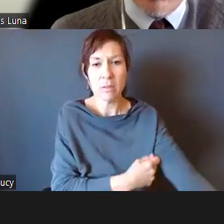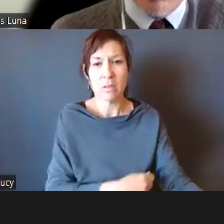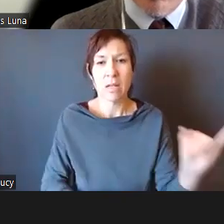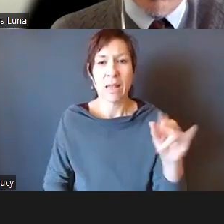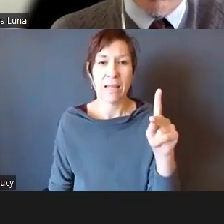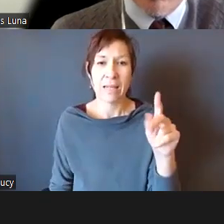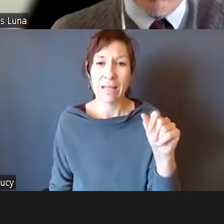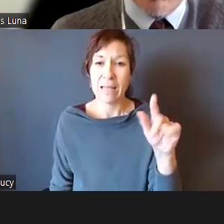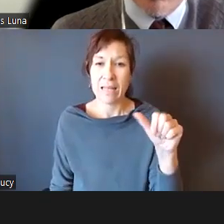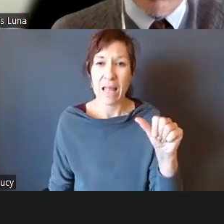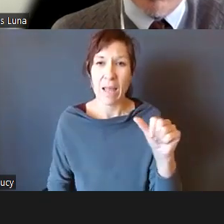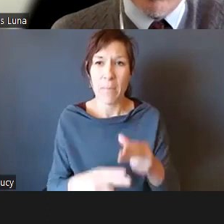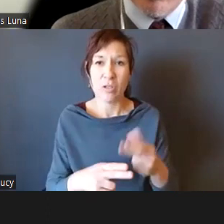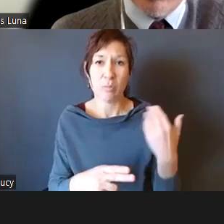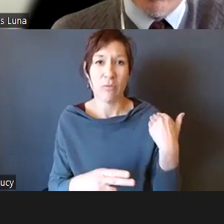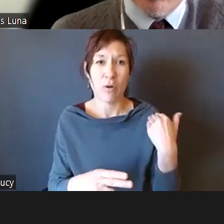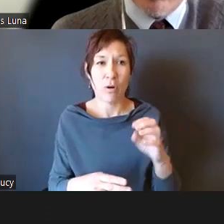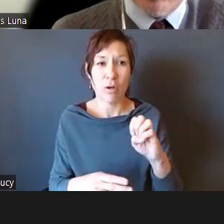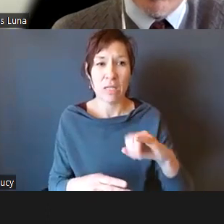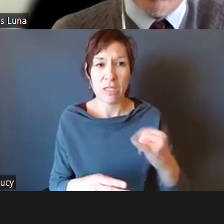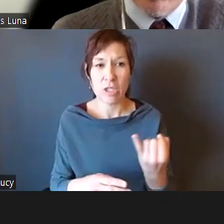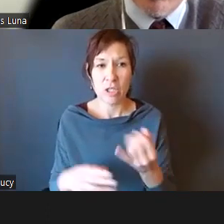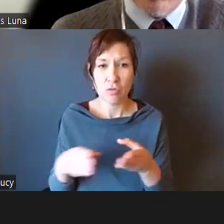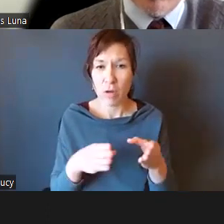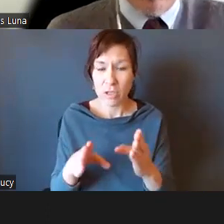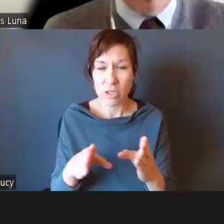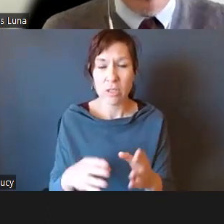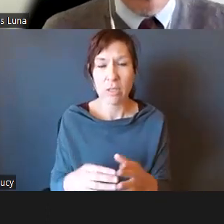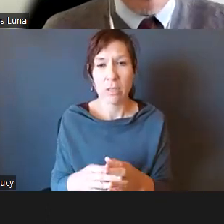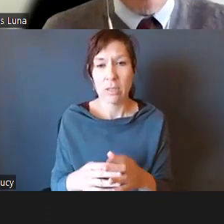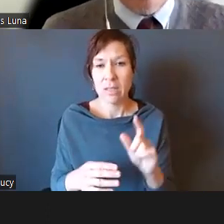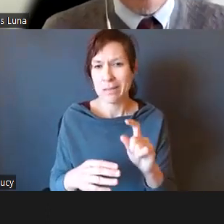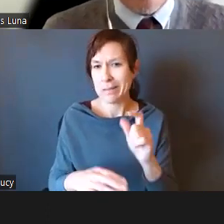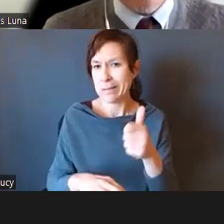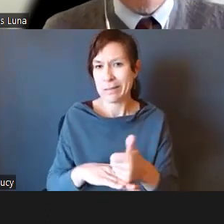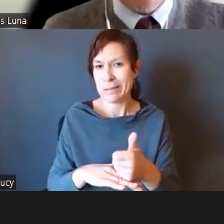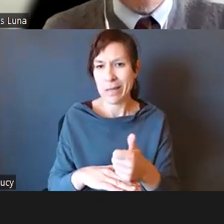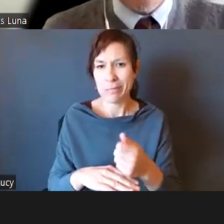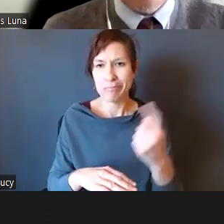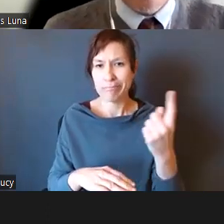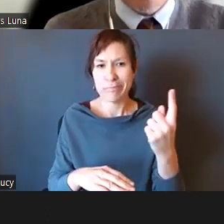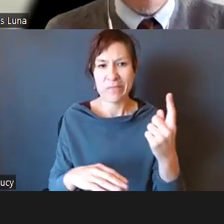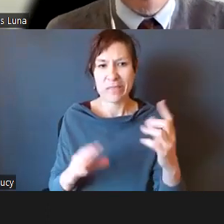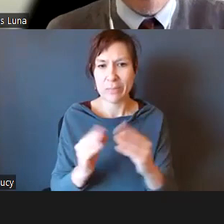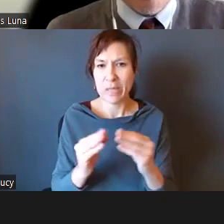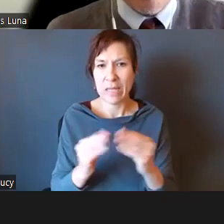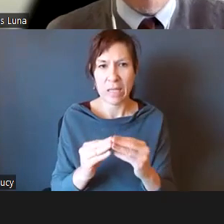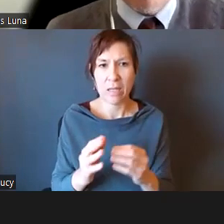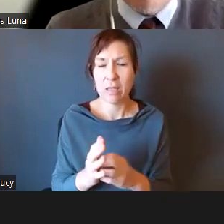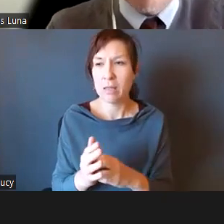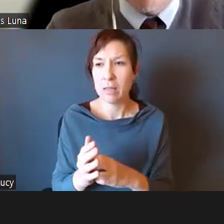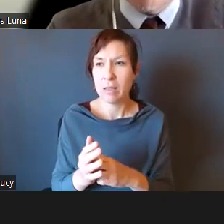for the EJ strategy, perhaps set up some type of meeting where we're really